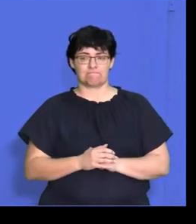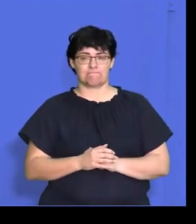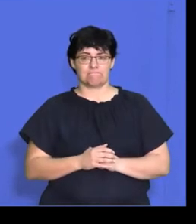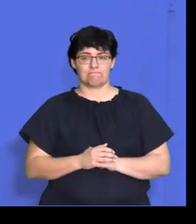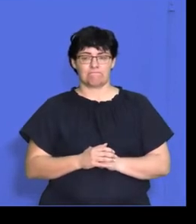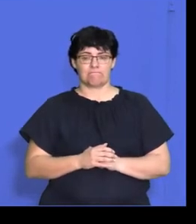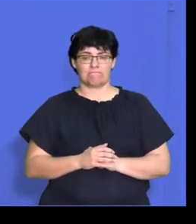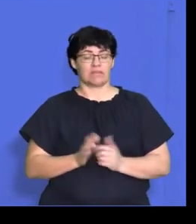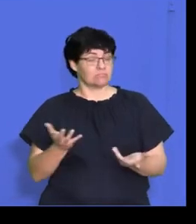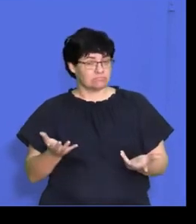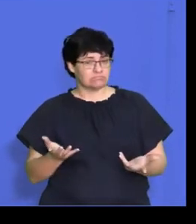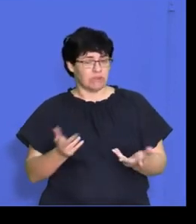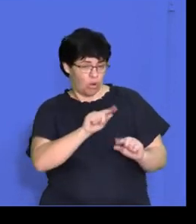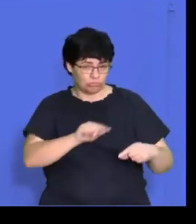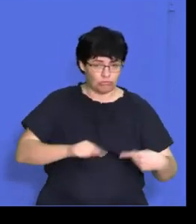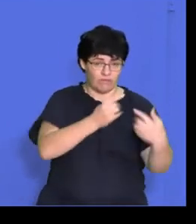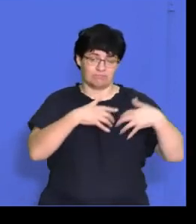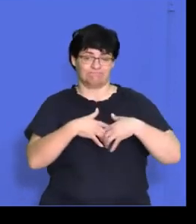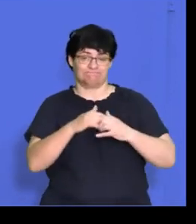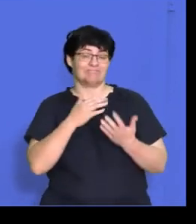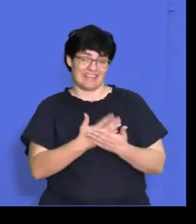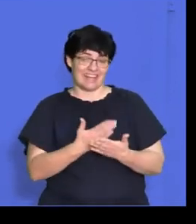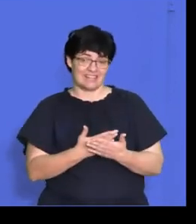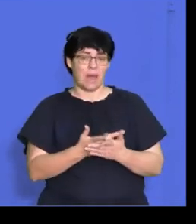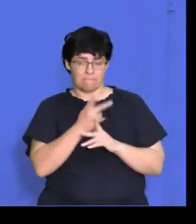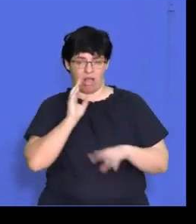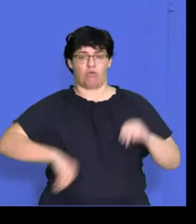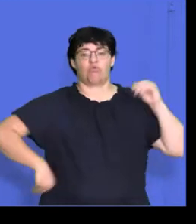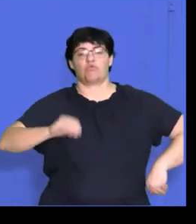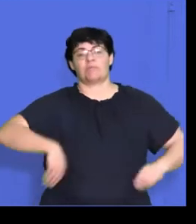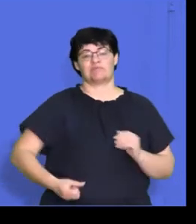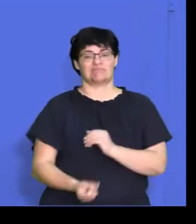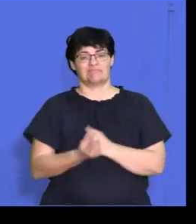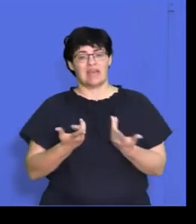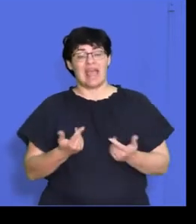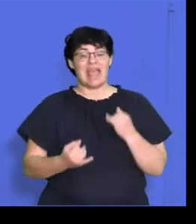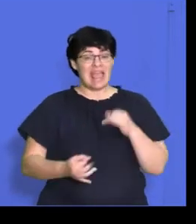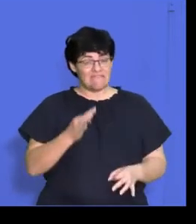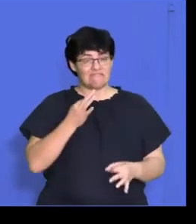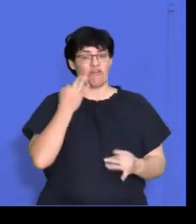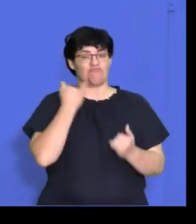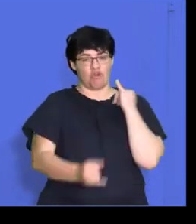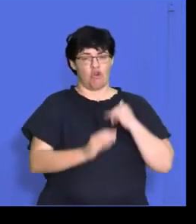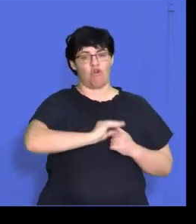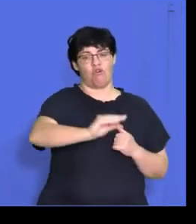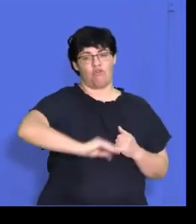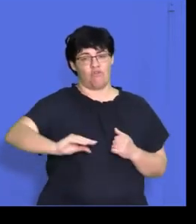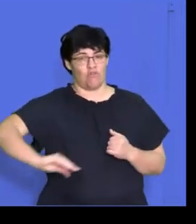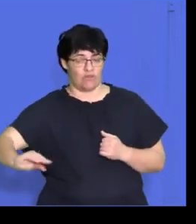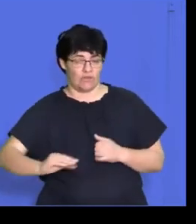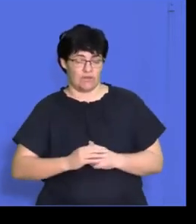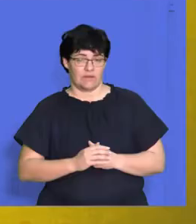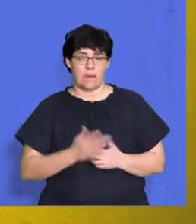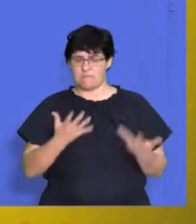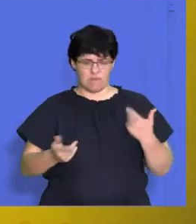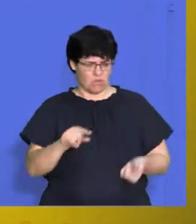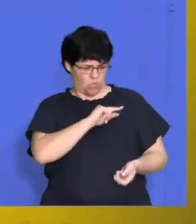It can create conflict and lead to corruption if allocated unfairly. So I might